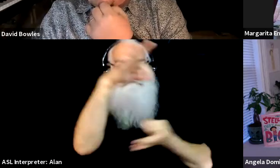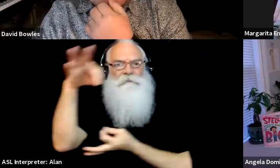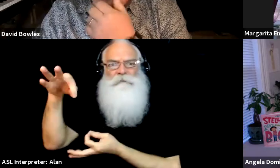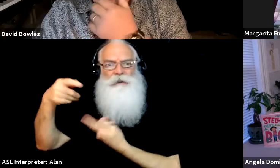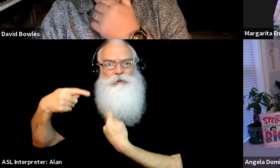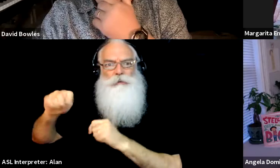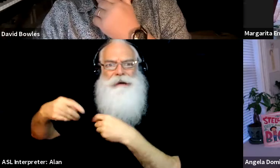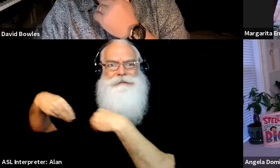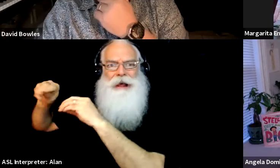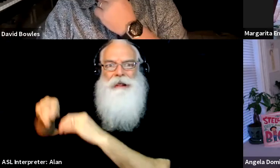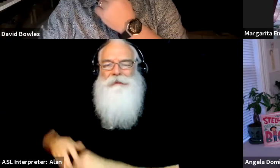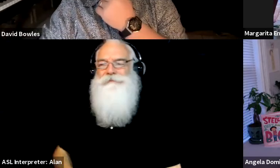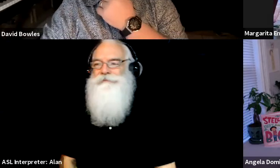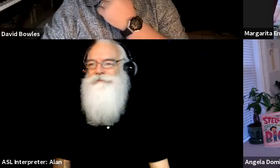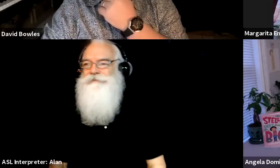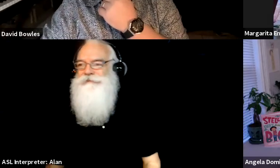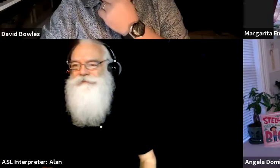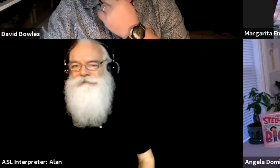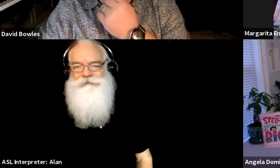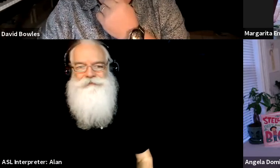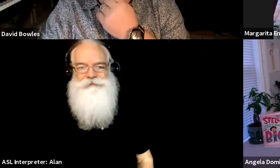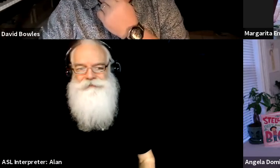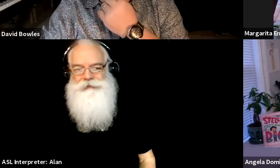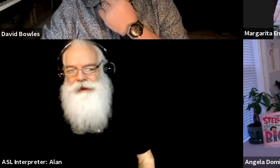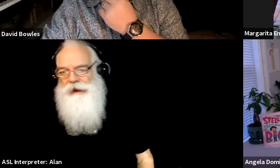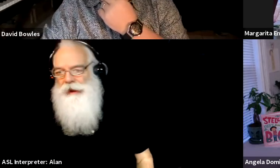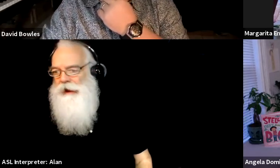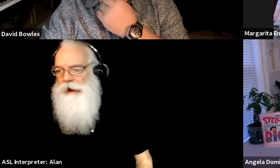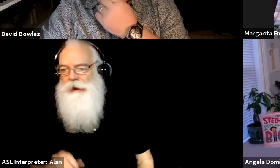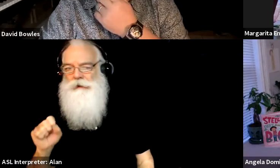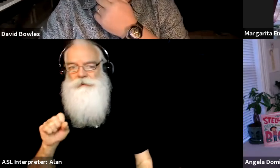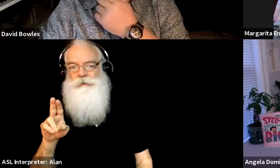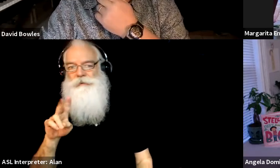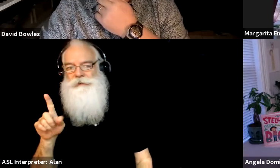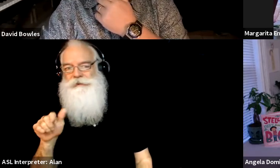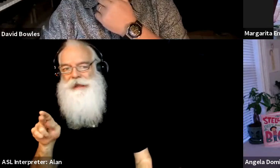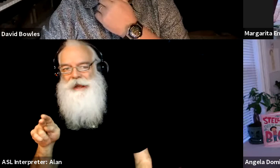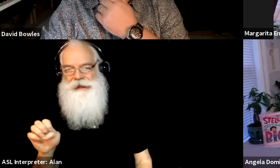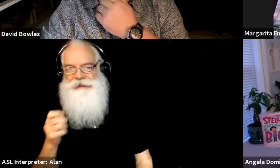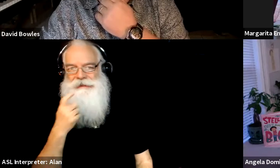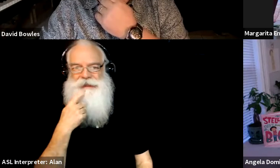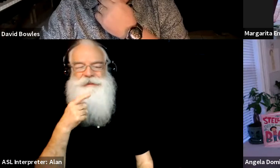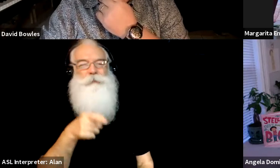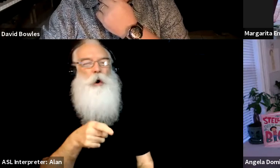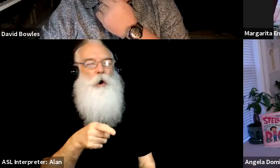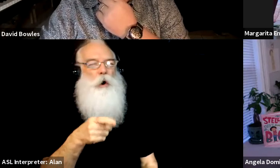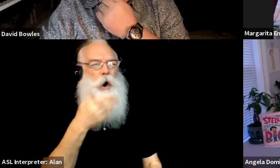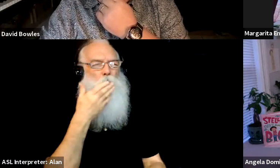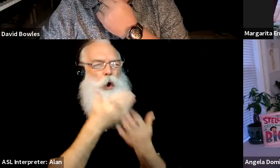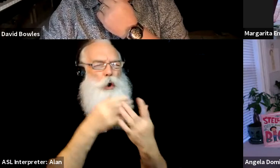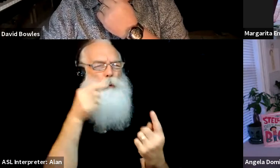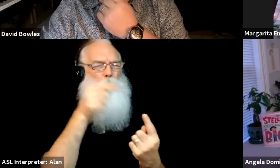you know, Angela, um, I think you brought up a really good point too about the marketing of children's books. Um,